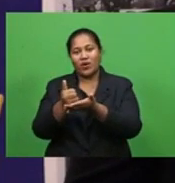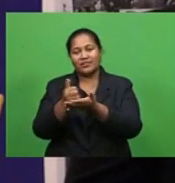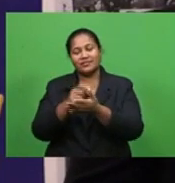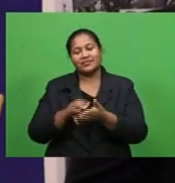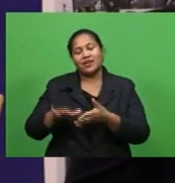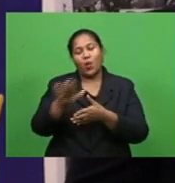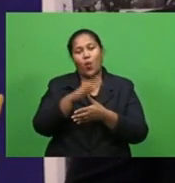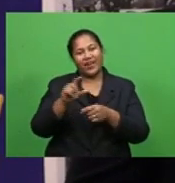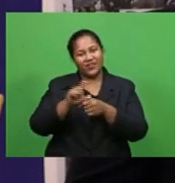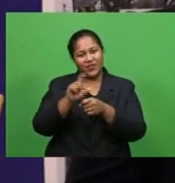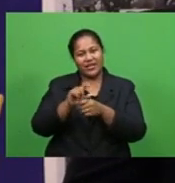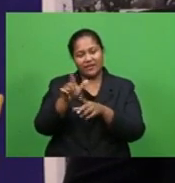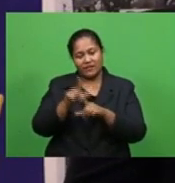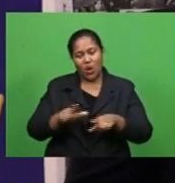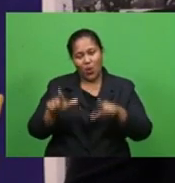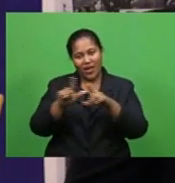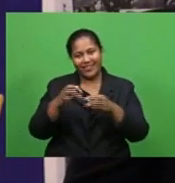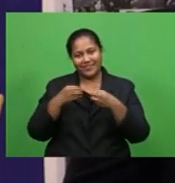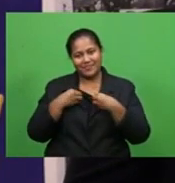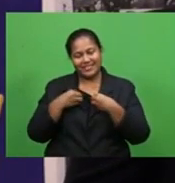creative local SMEs.